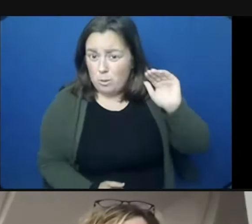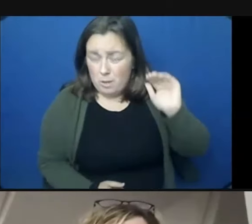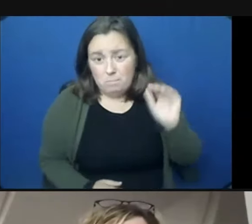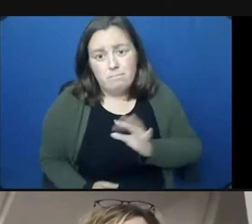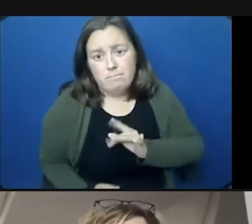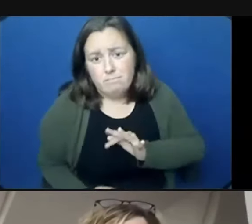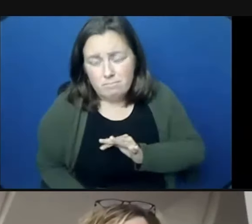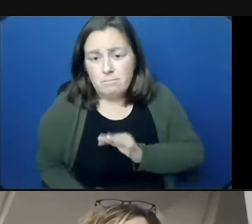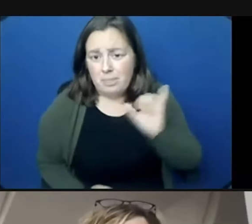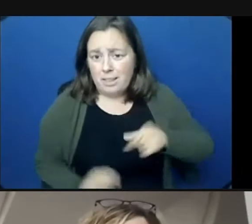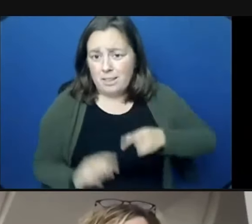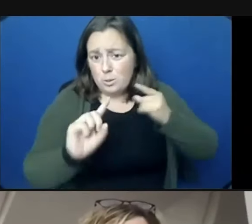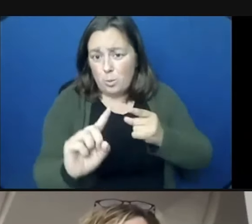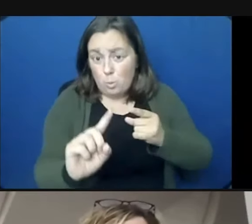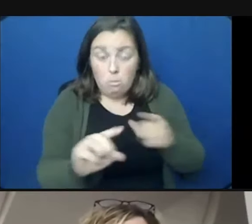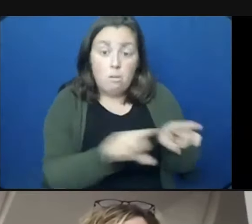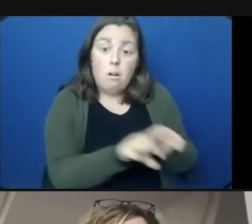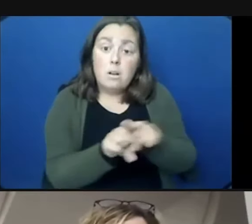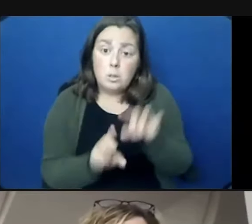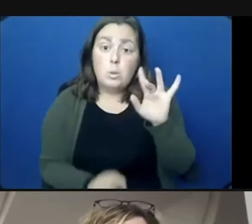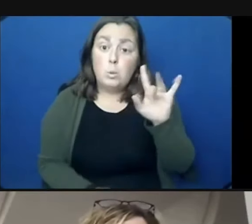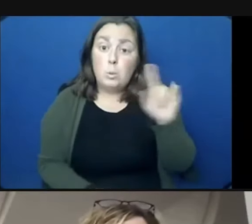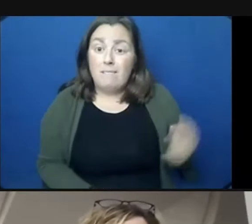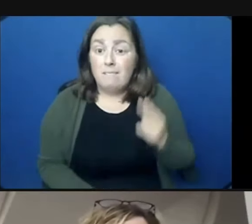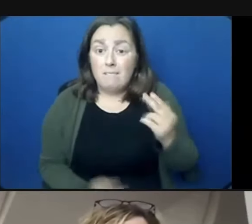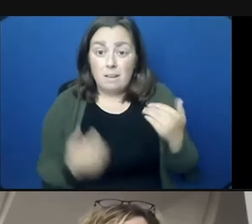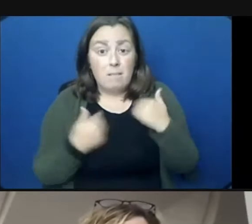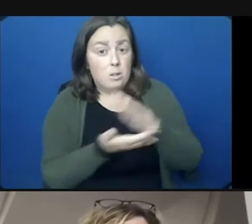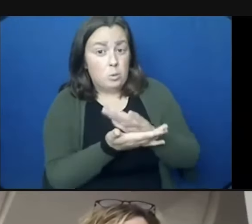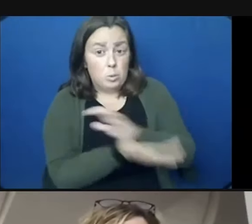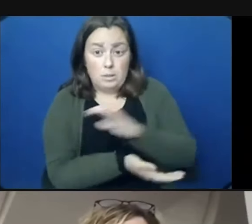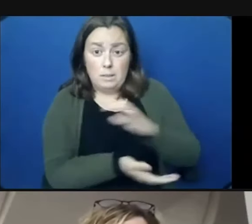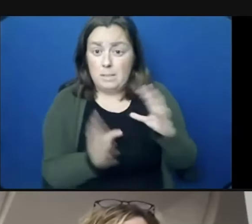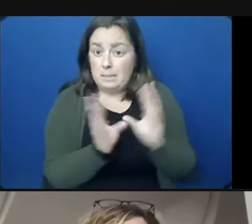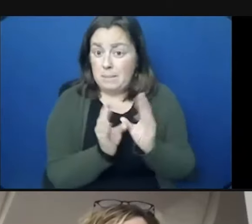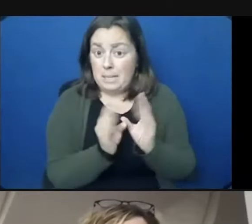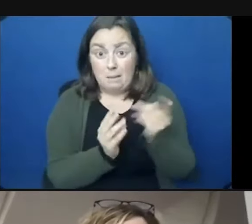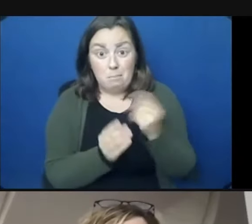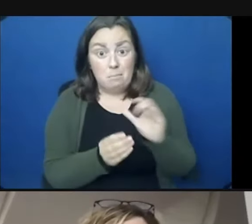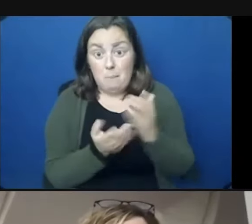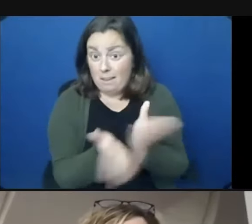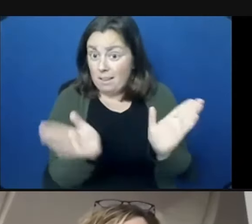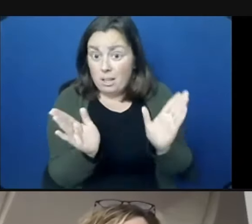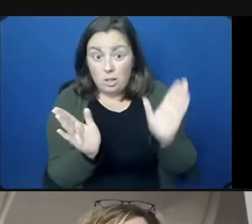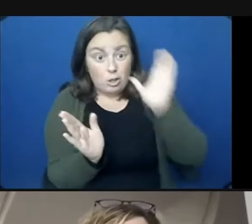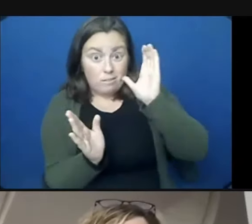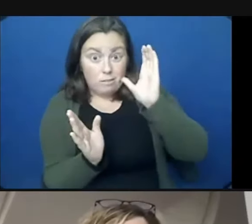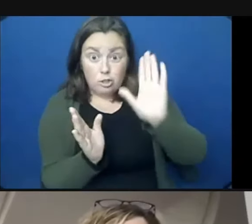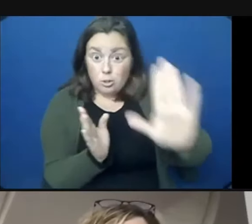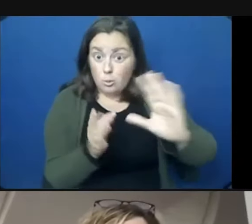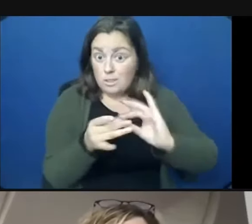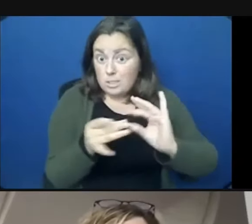They've also had a school committee on the 25th, which the teachers couldn't have publicly, you know, been at and been heard at. And then ultimately on October 14th,